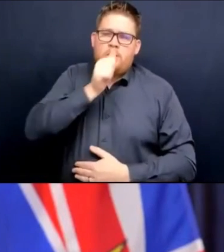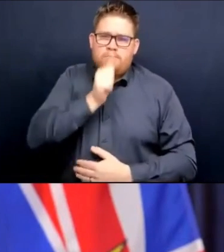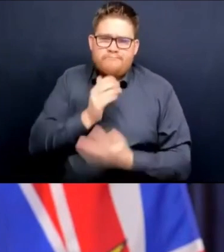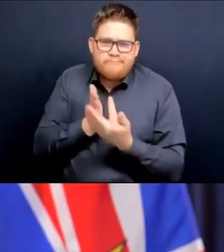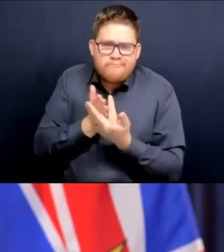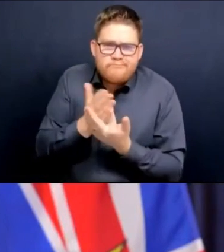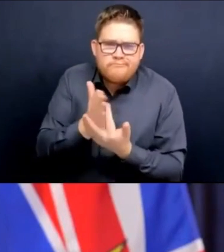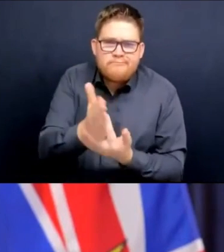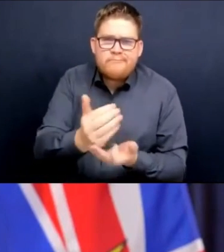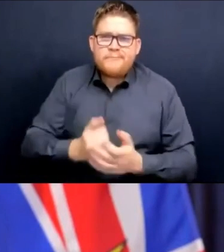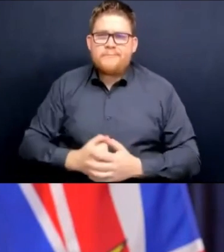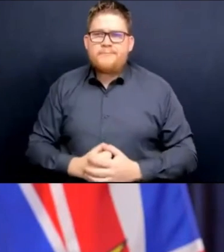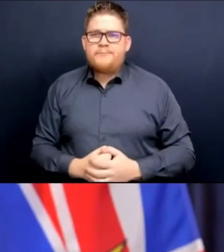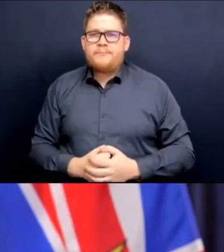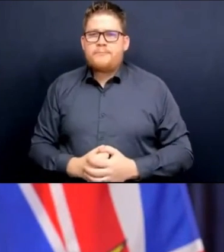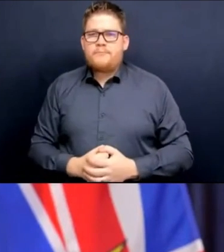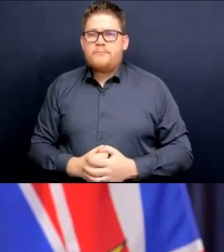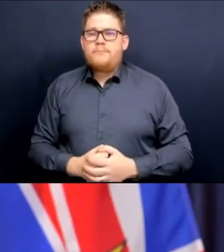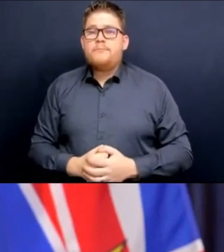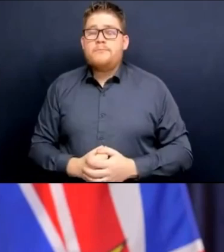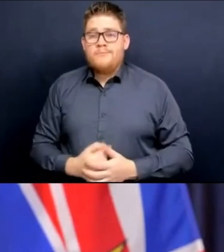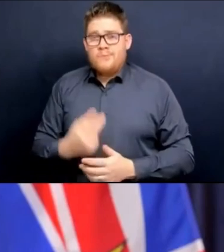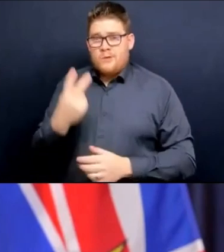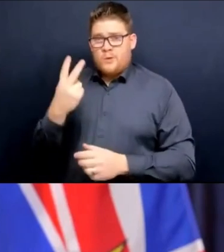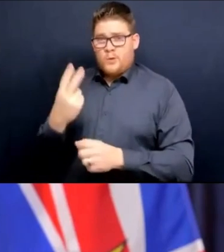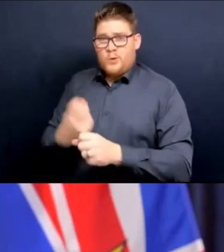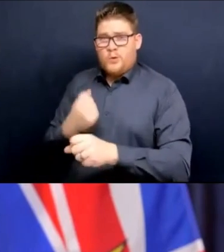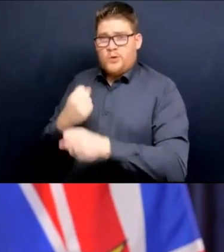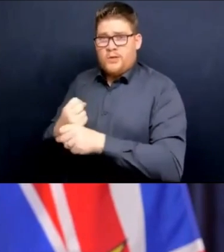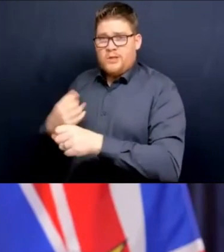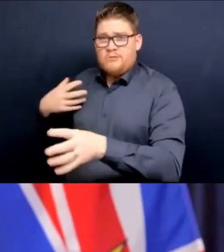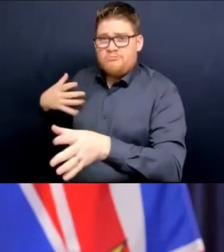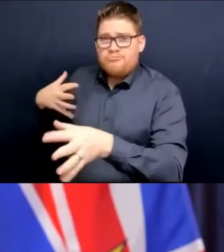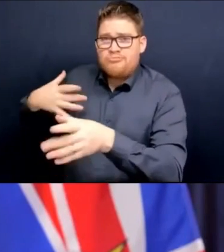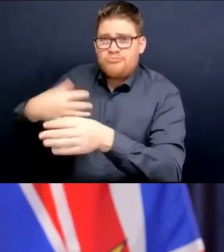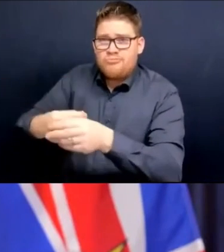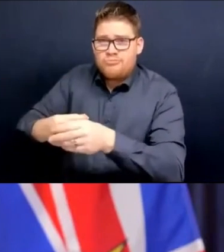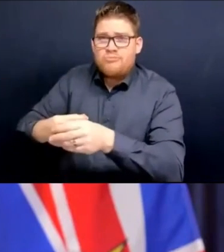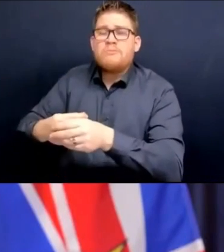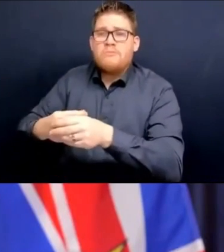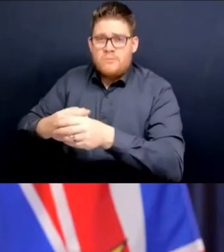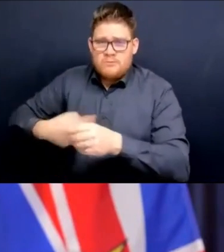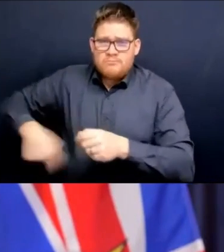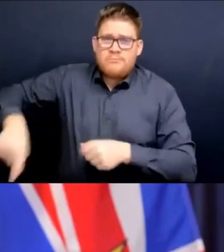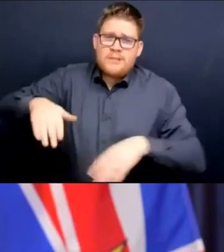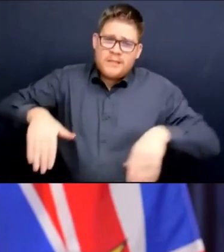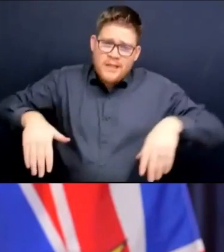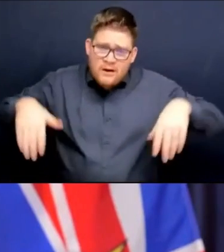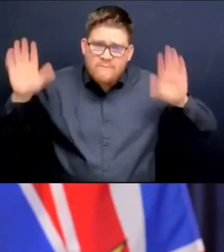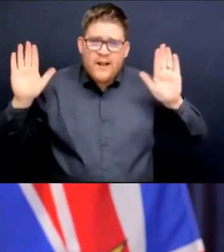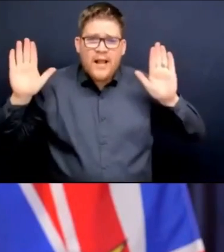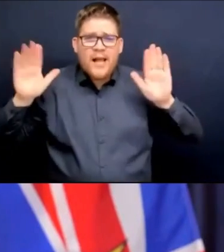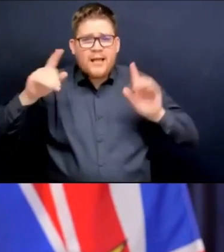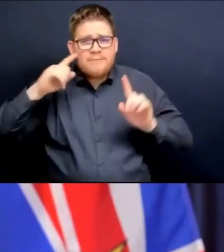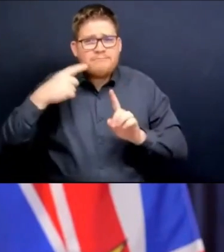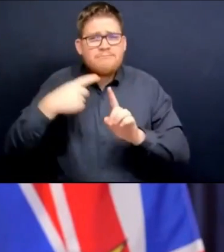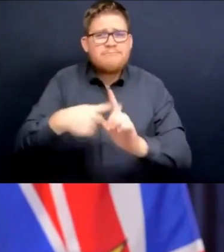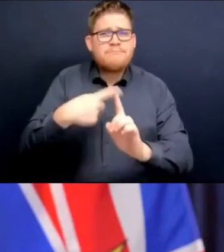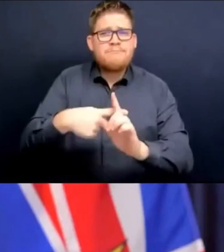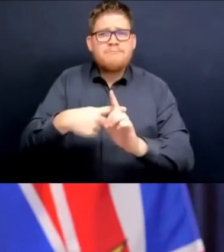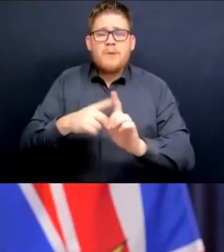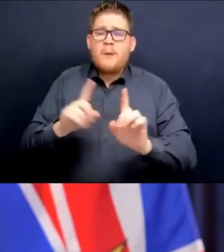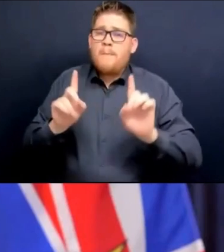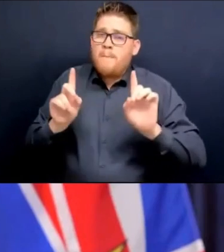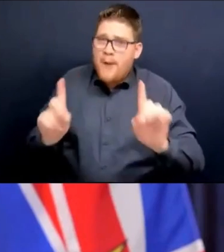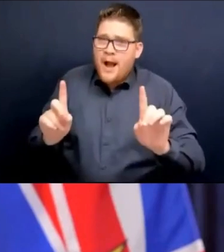over the past two years. All of us have made sacrifices. And I believe it's that collective effort that's put us in the position today where we can relieve these